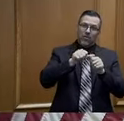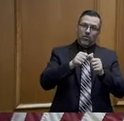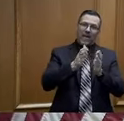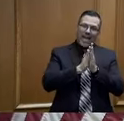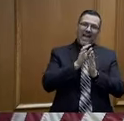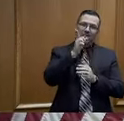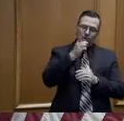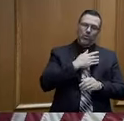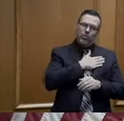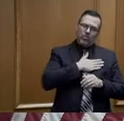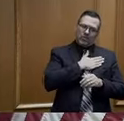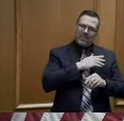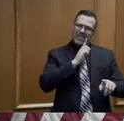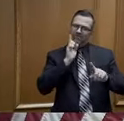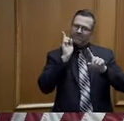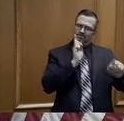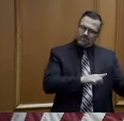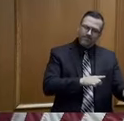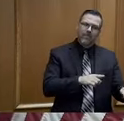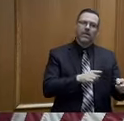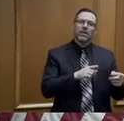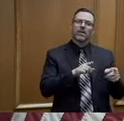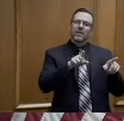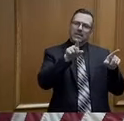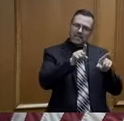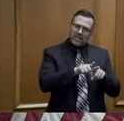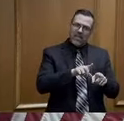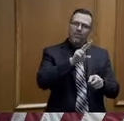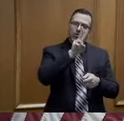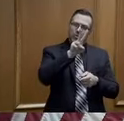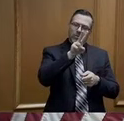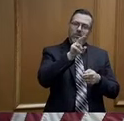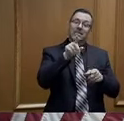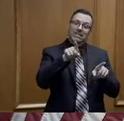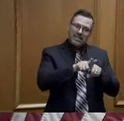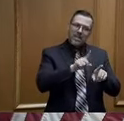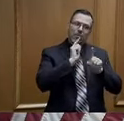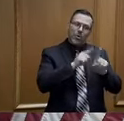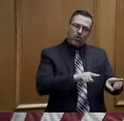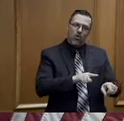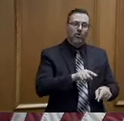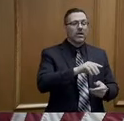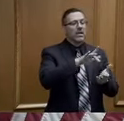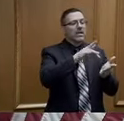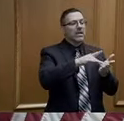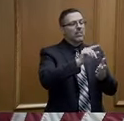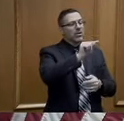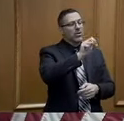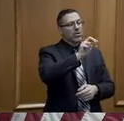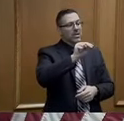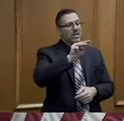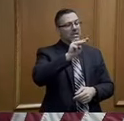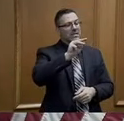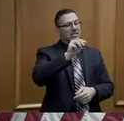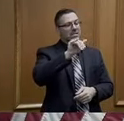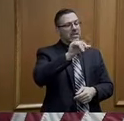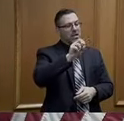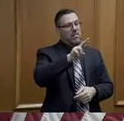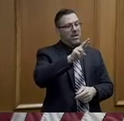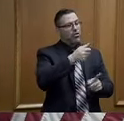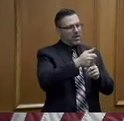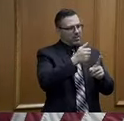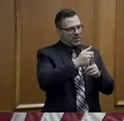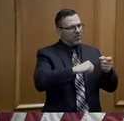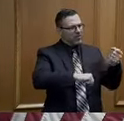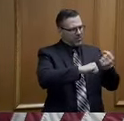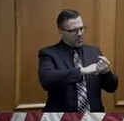-home order, saying we're not acting with the same boldness as other countries. The Middle Tennessee Mayor's Caucus has endorsed the stay-at-home proposal. What do